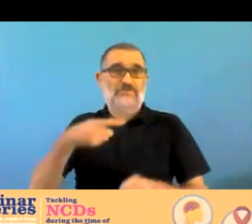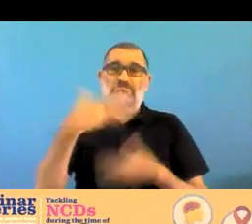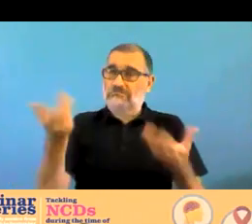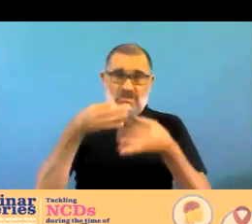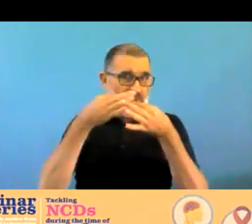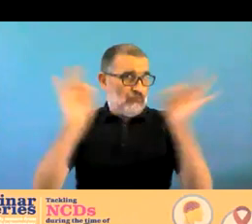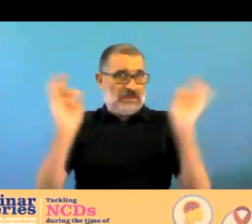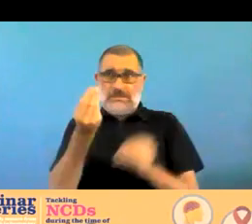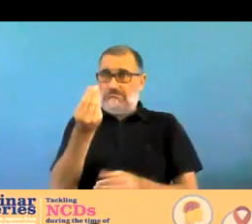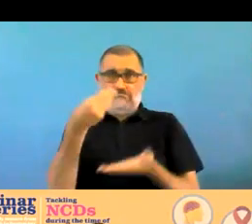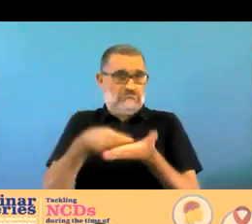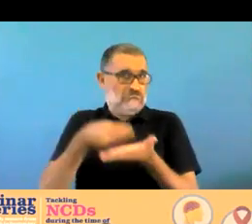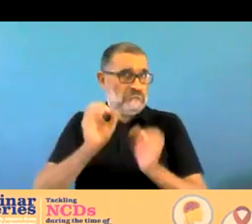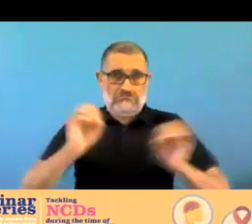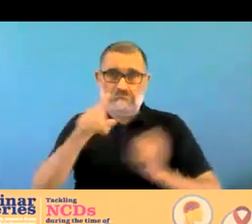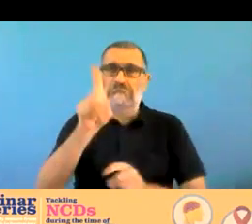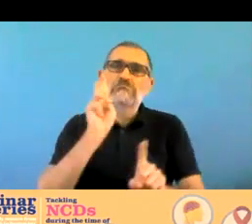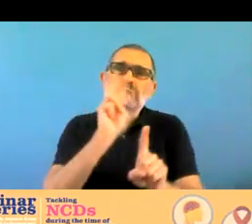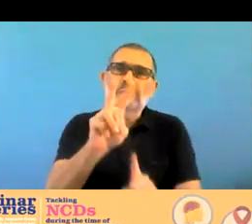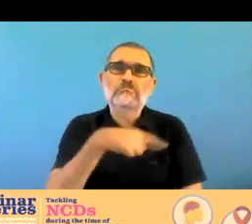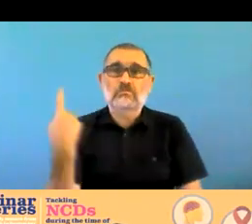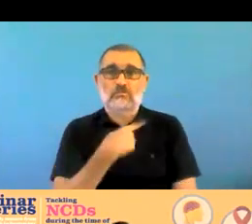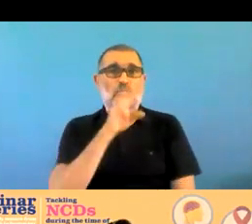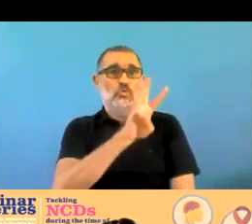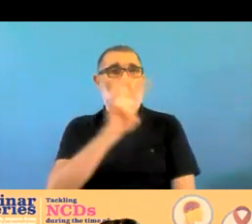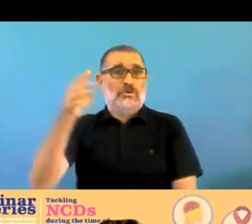publications material available to you